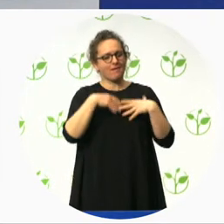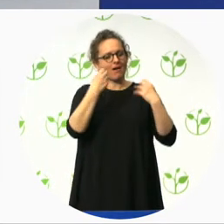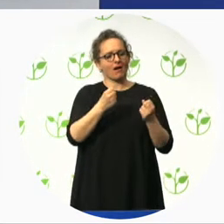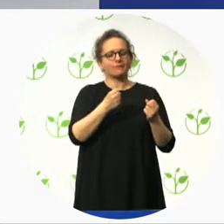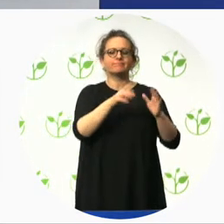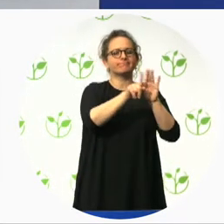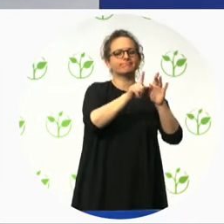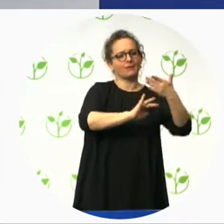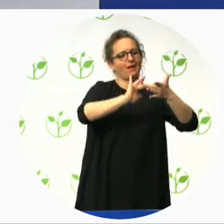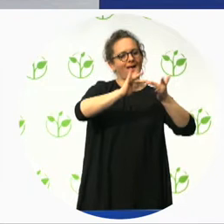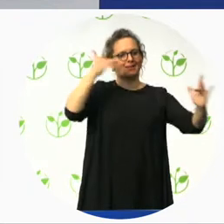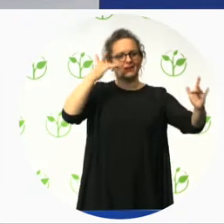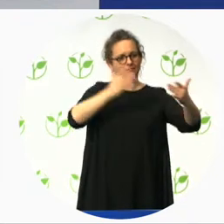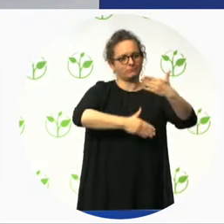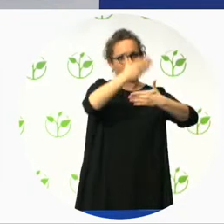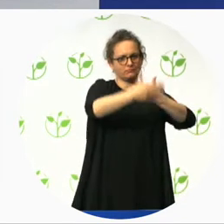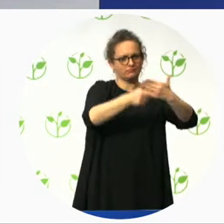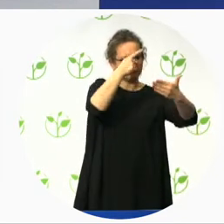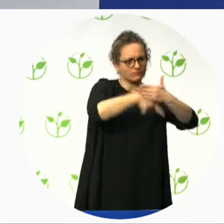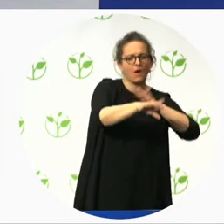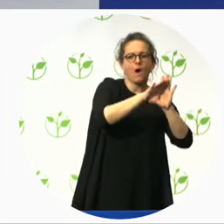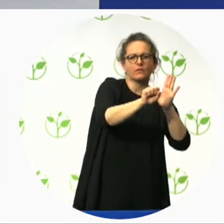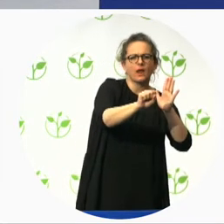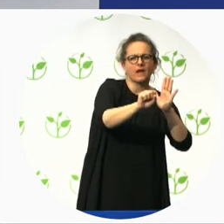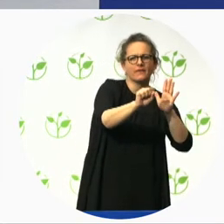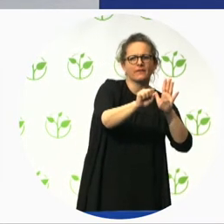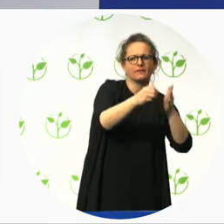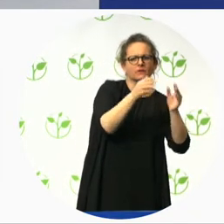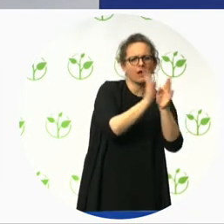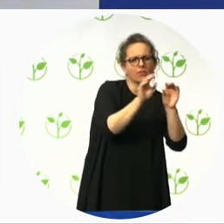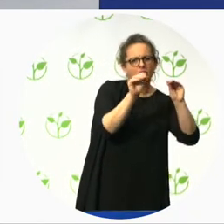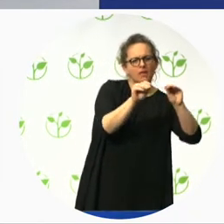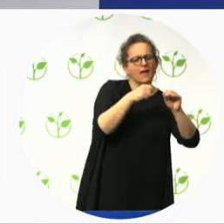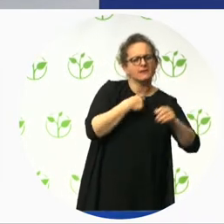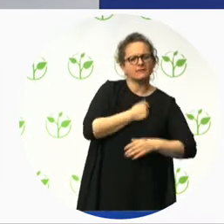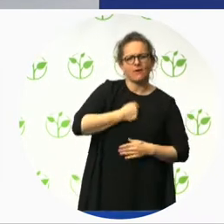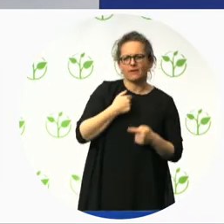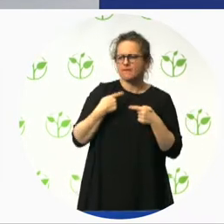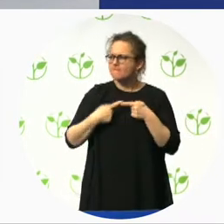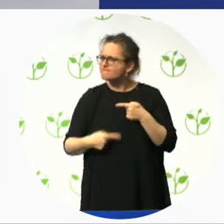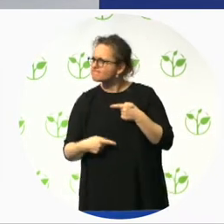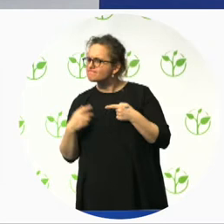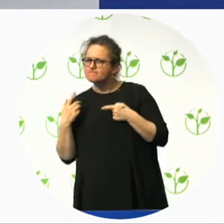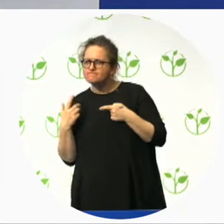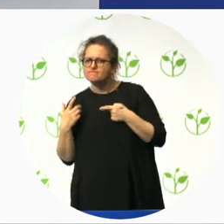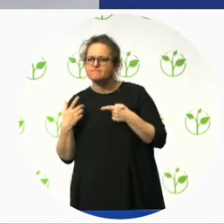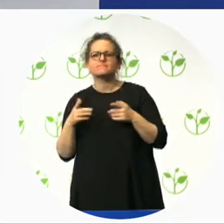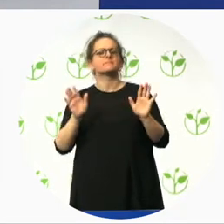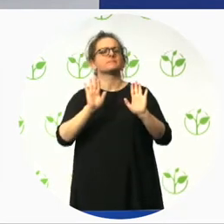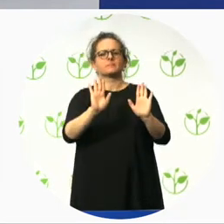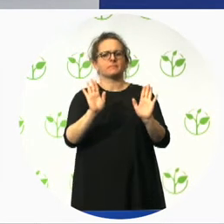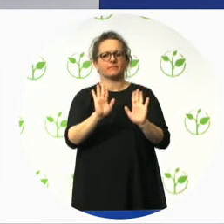sorry... it illustrates the way that we use standards, manuals, and toolkits is the design of public spaces